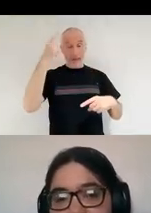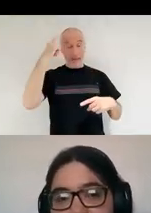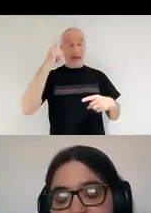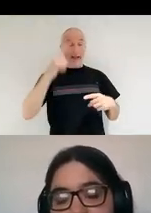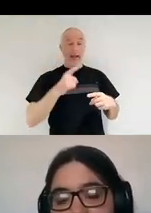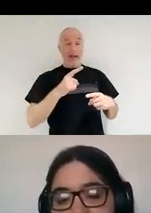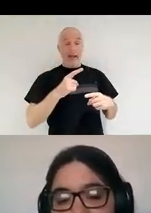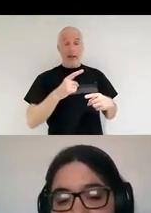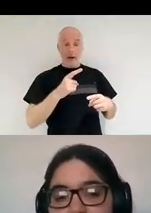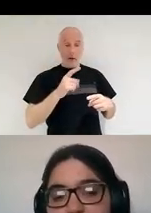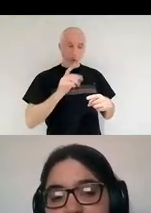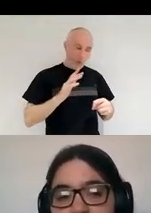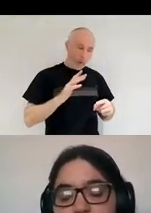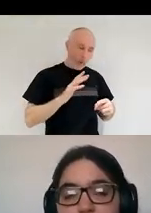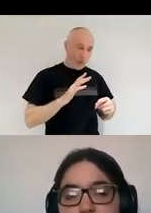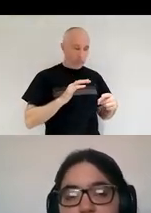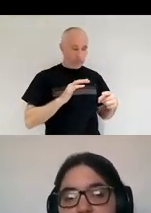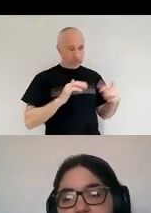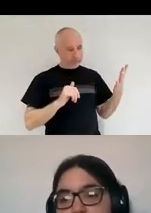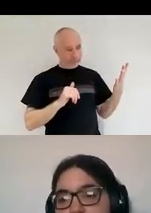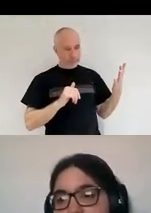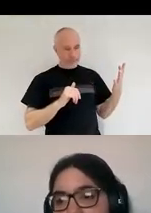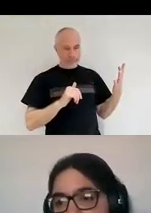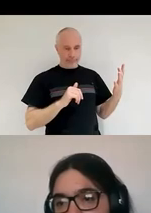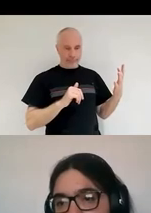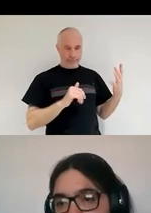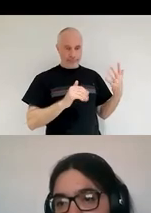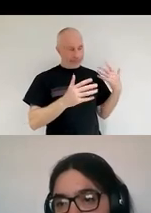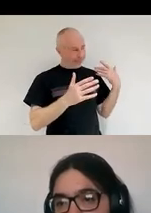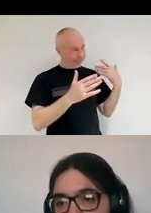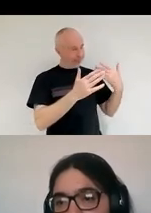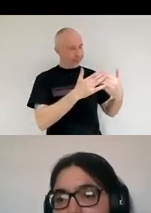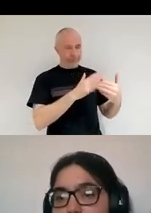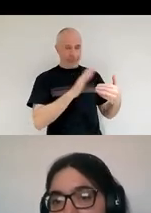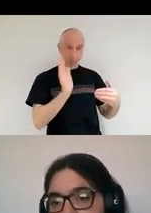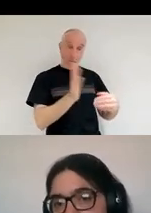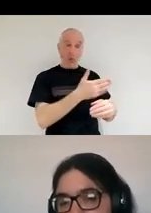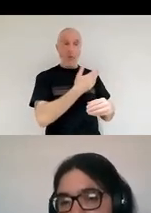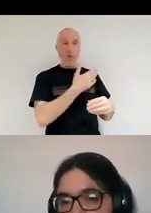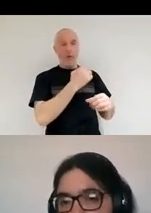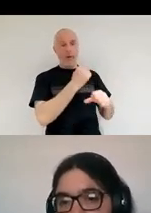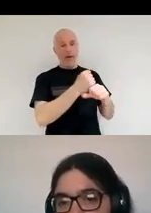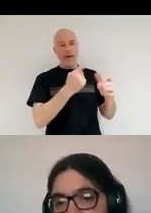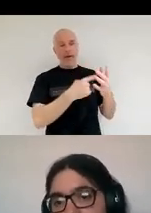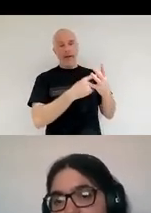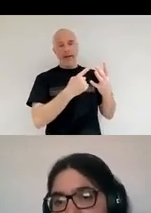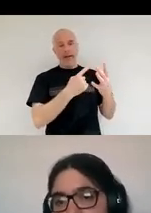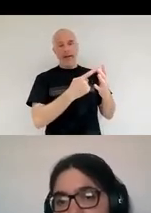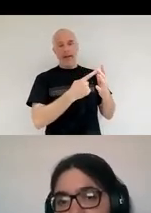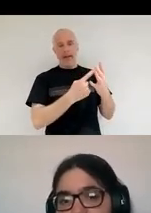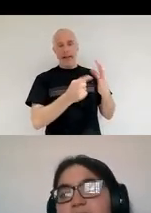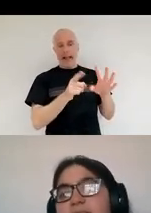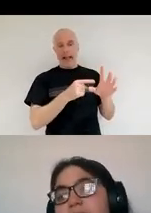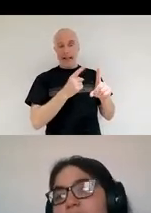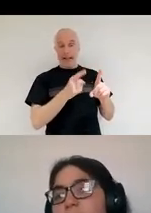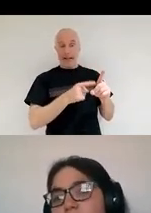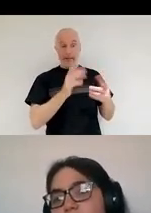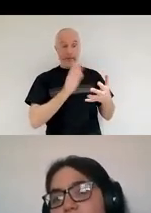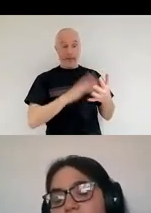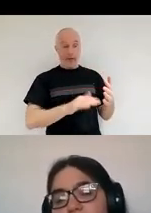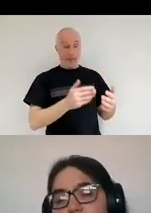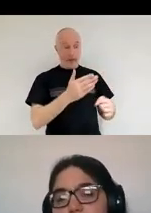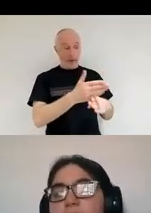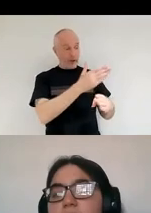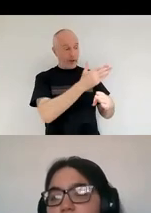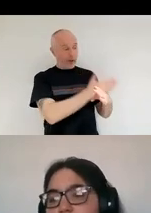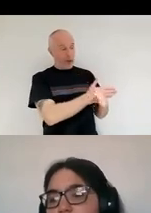actually, uh, very dusty. We don't think that we have, uh, a bias anymore on this early universe. And since this one